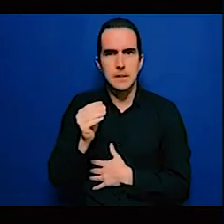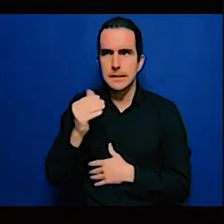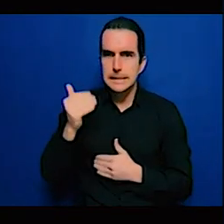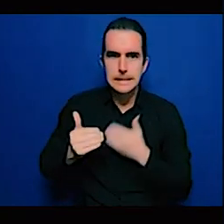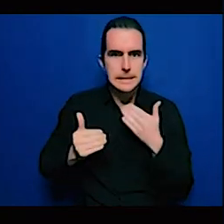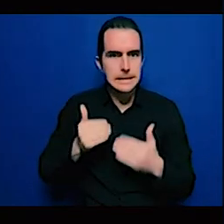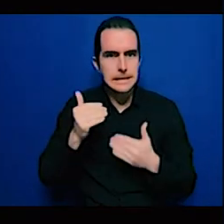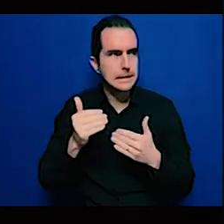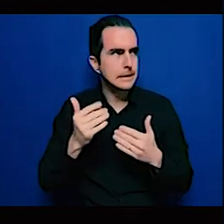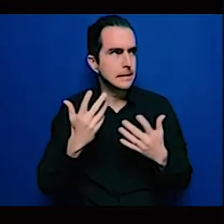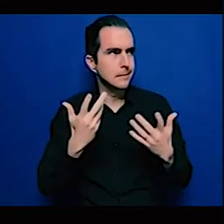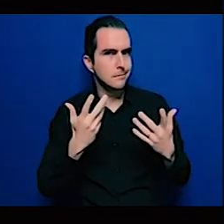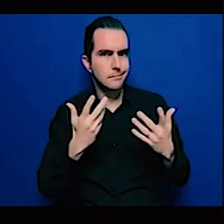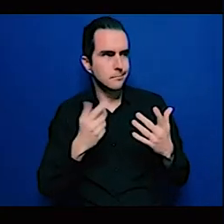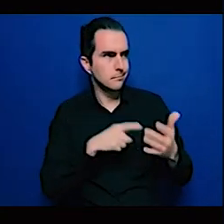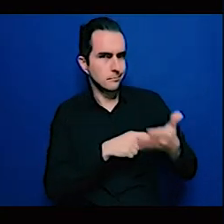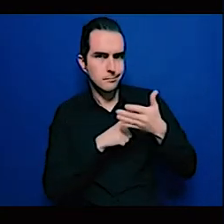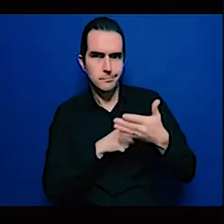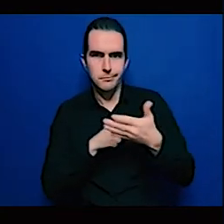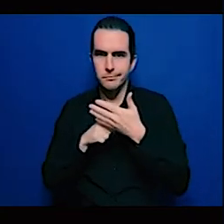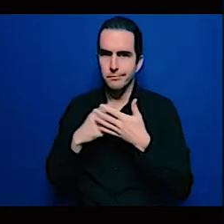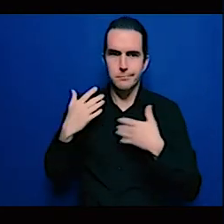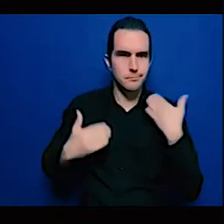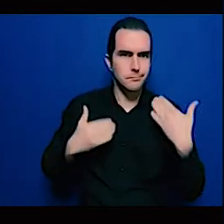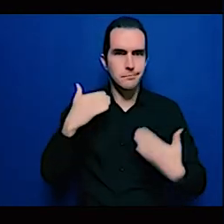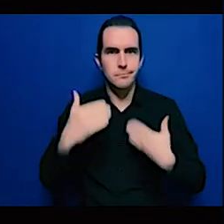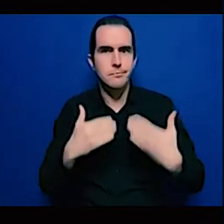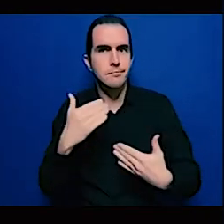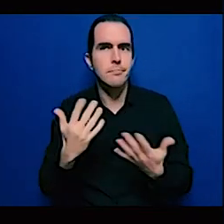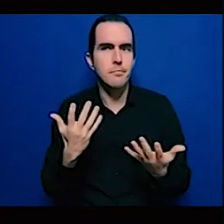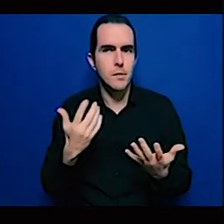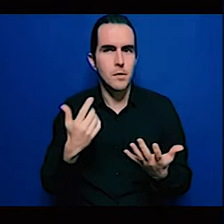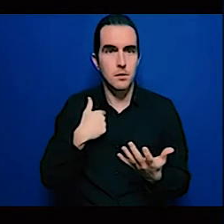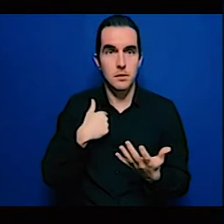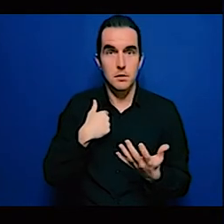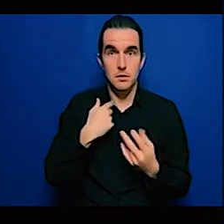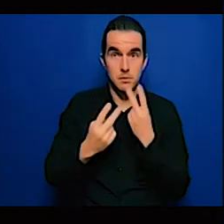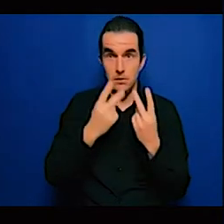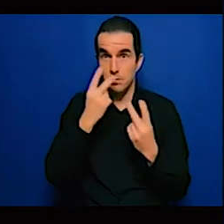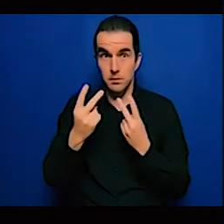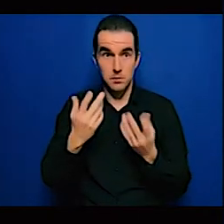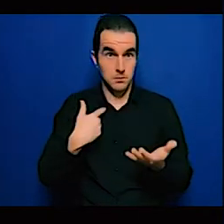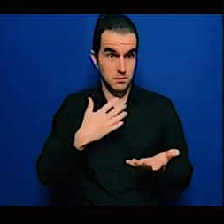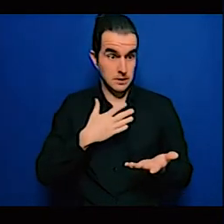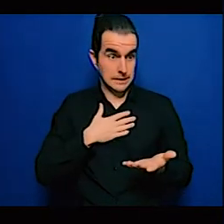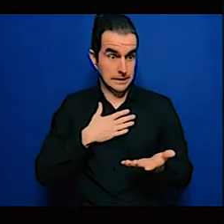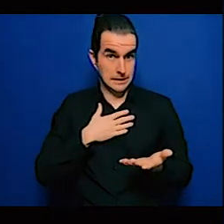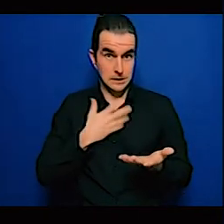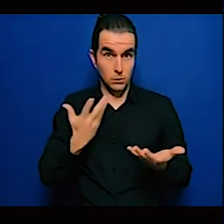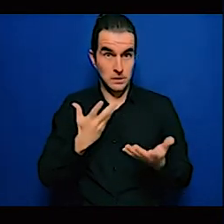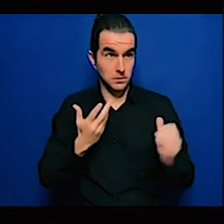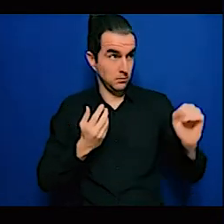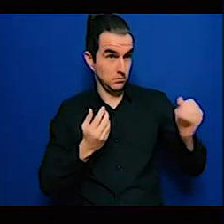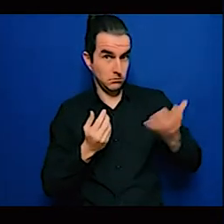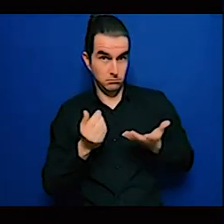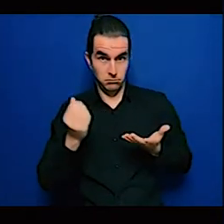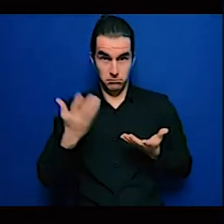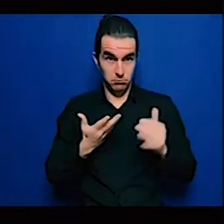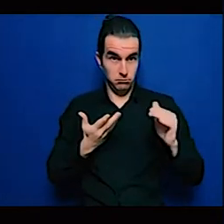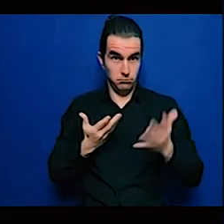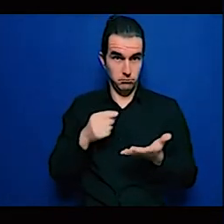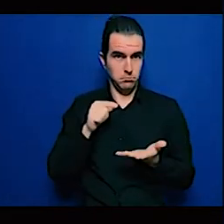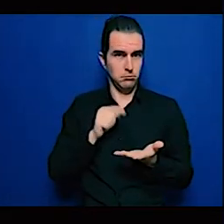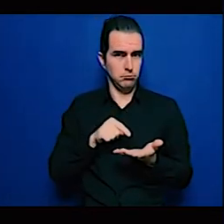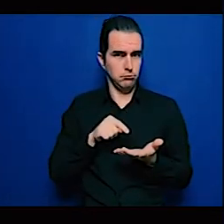the issue of contending with climate change with dealing with adaptation, but we're also looking